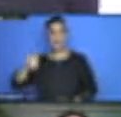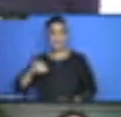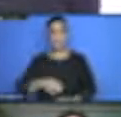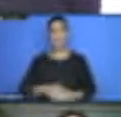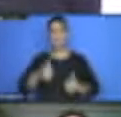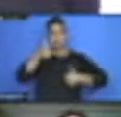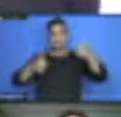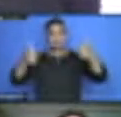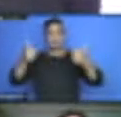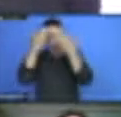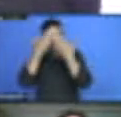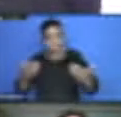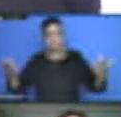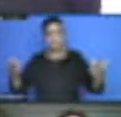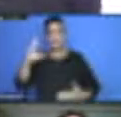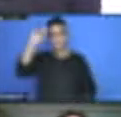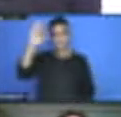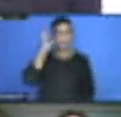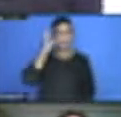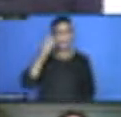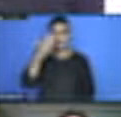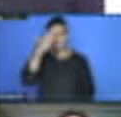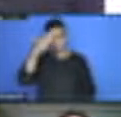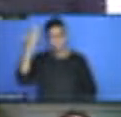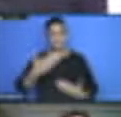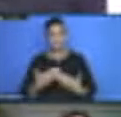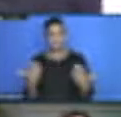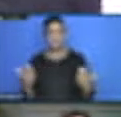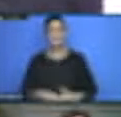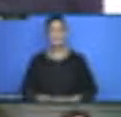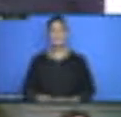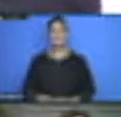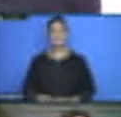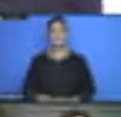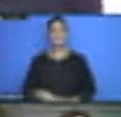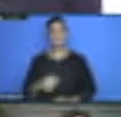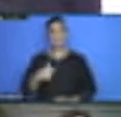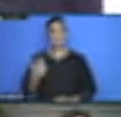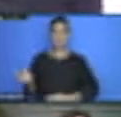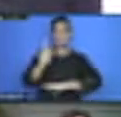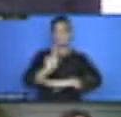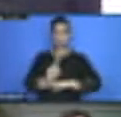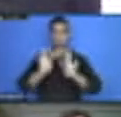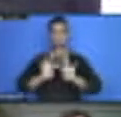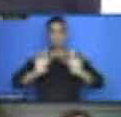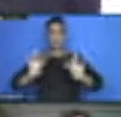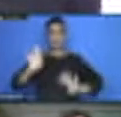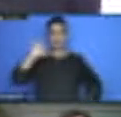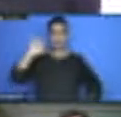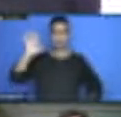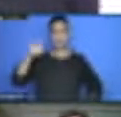Ladies and gentlemen, good morning. I feel honored to be part of this high-level panel on voluntary sub-national